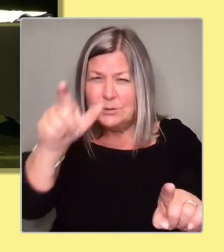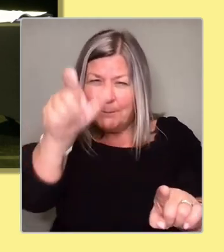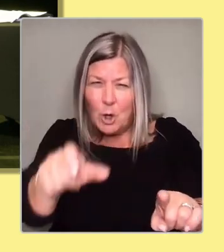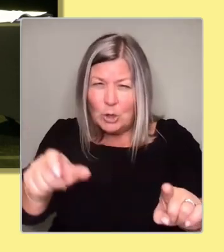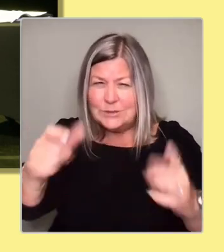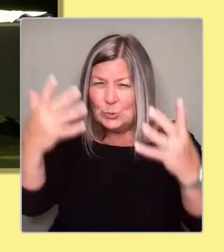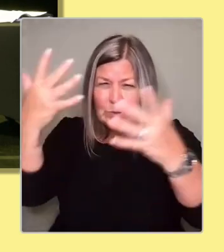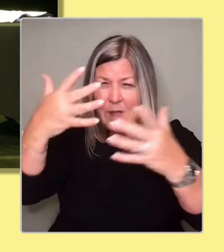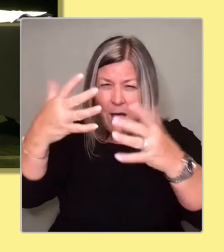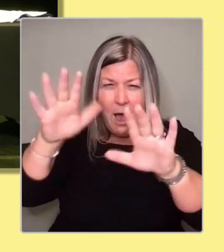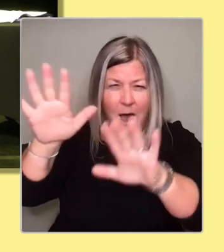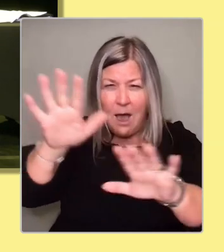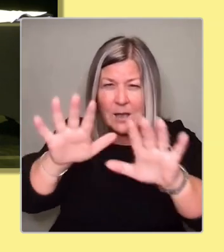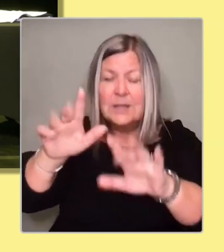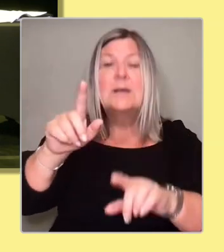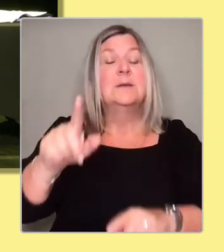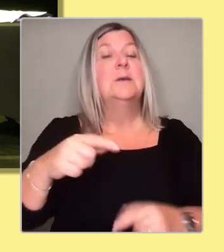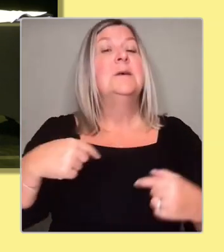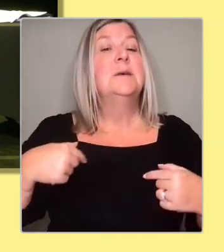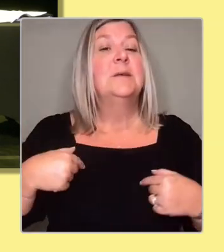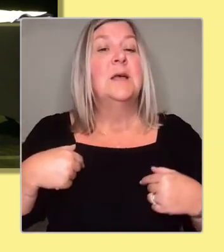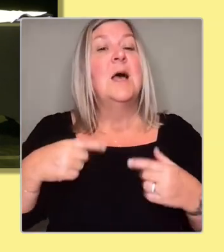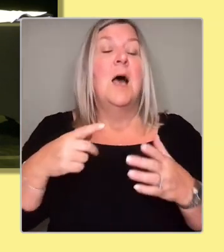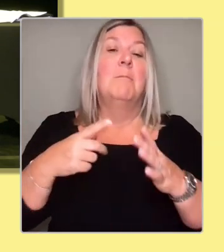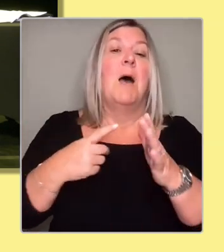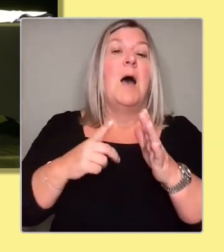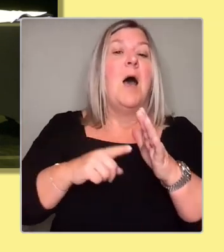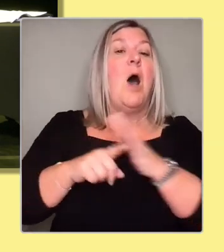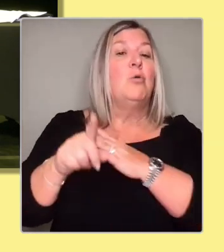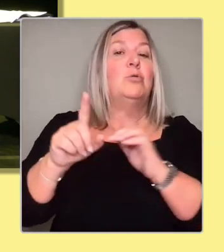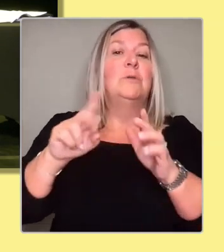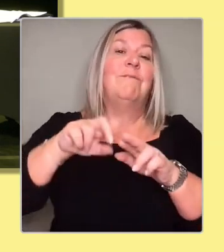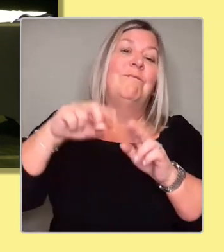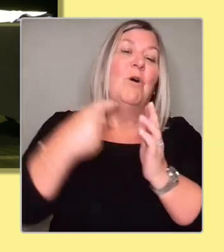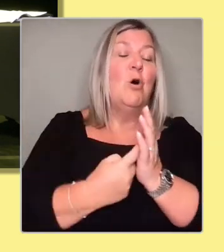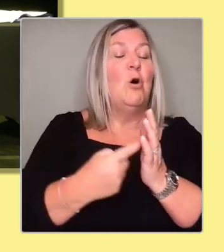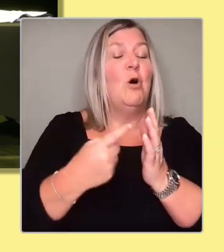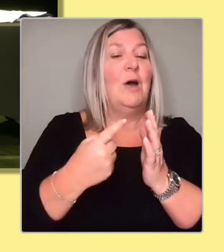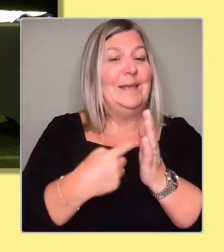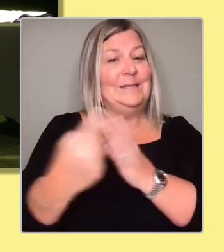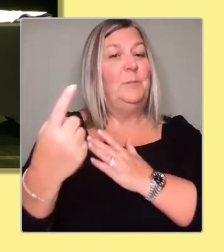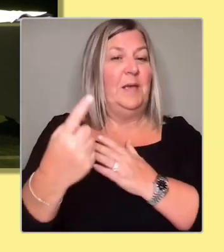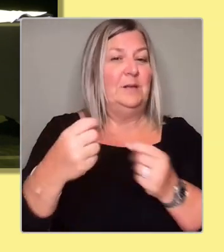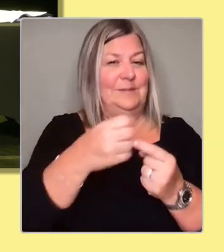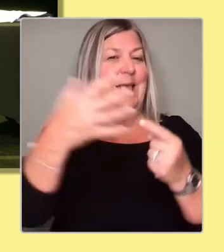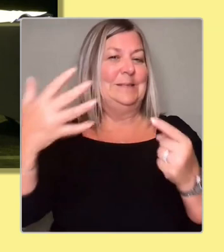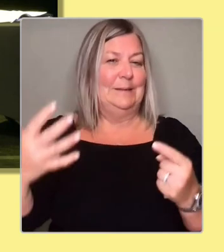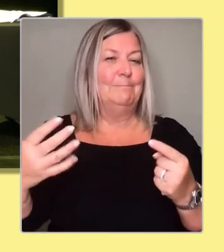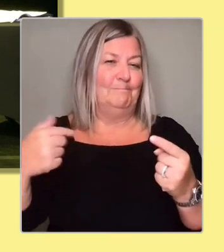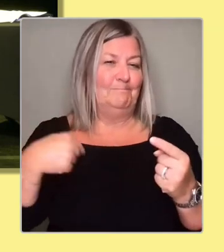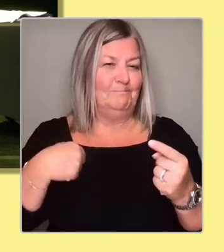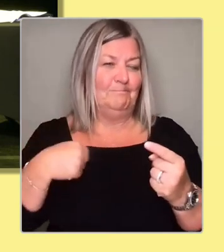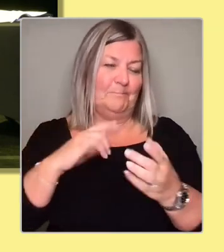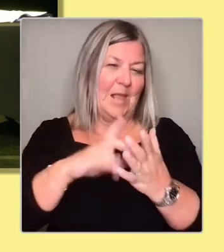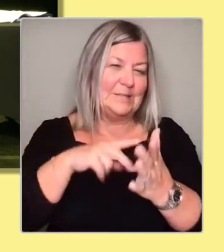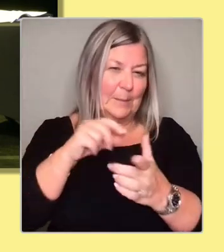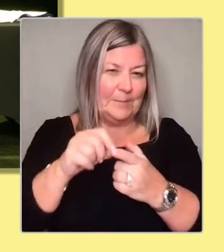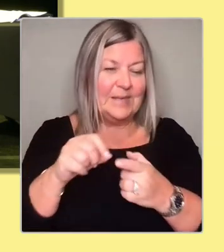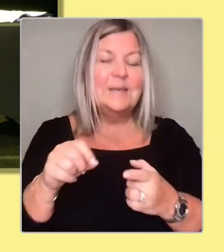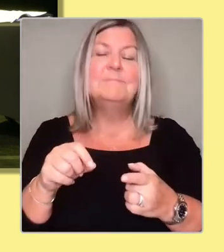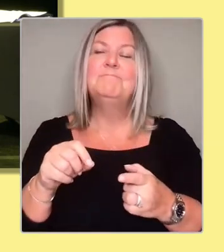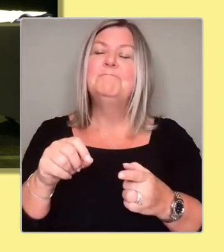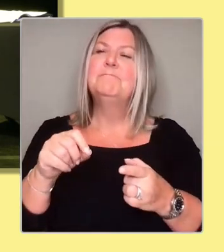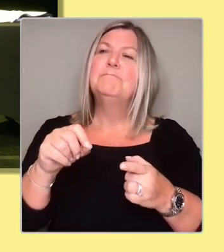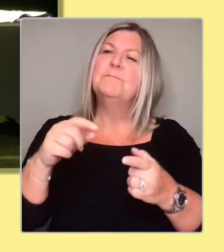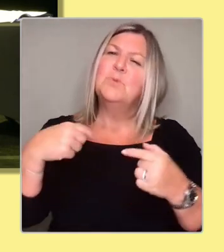-convener of Out for Independence, and as the LGBTQ wing of the SNP, it's our job to represent the party's queer members and to convince our community to